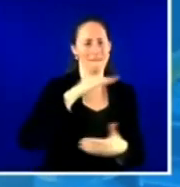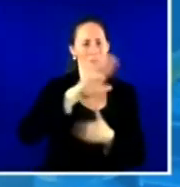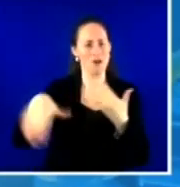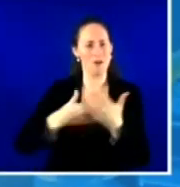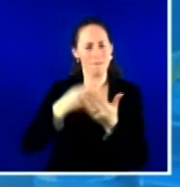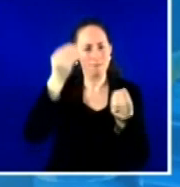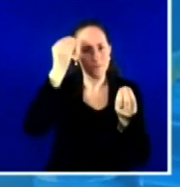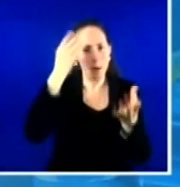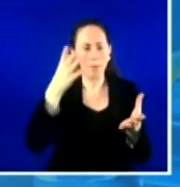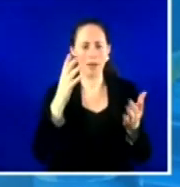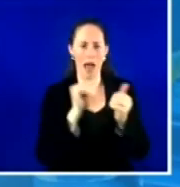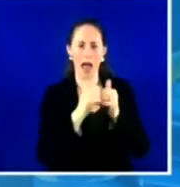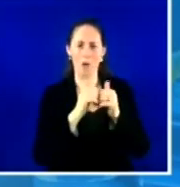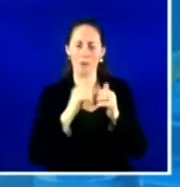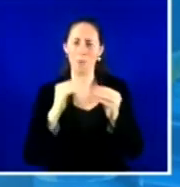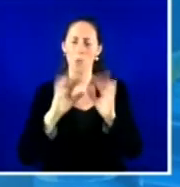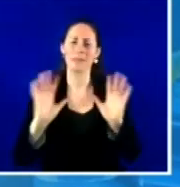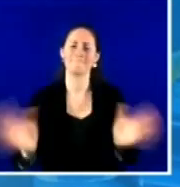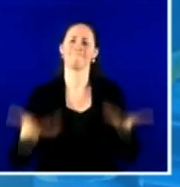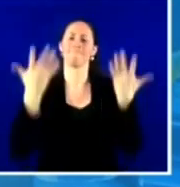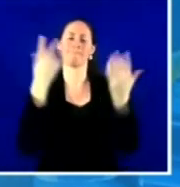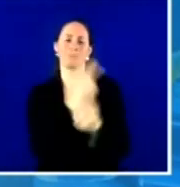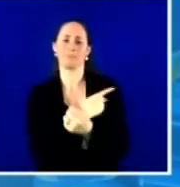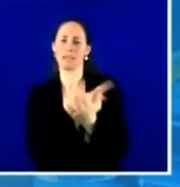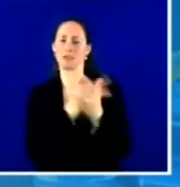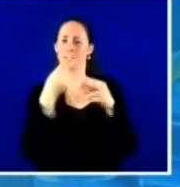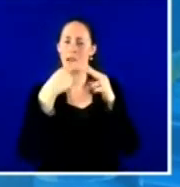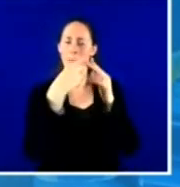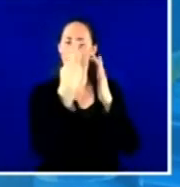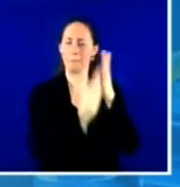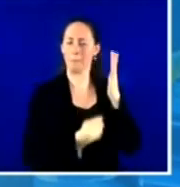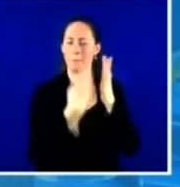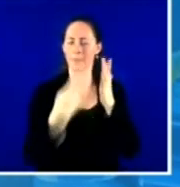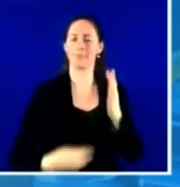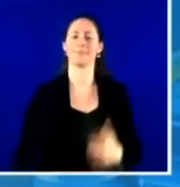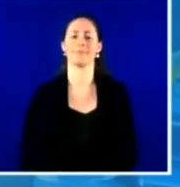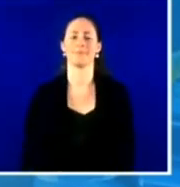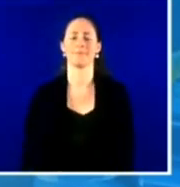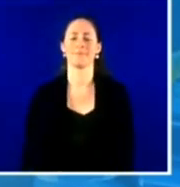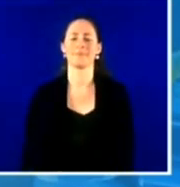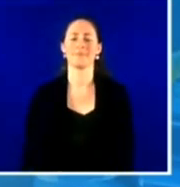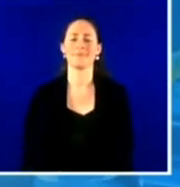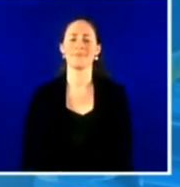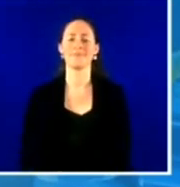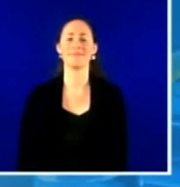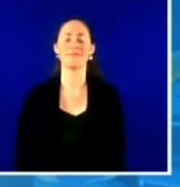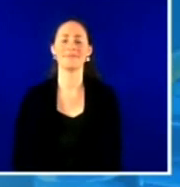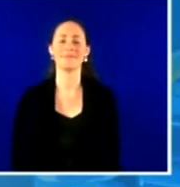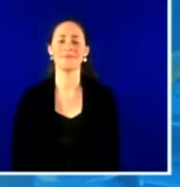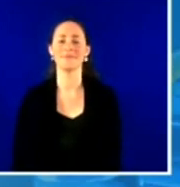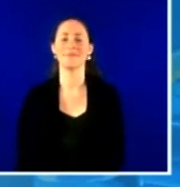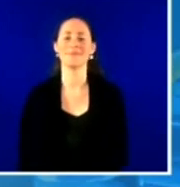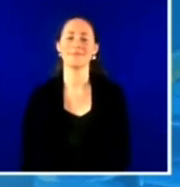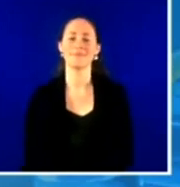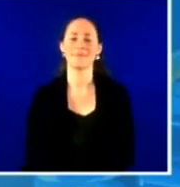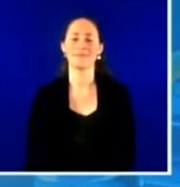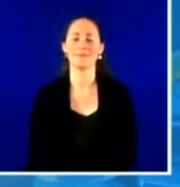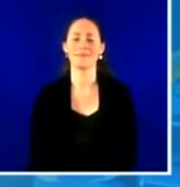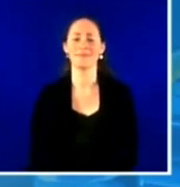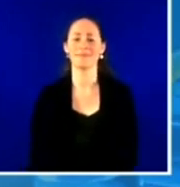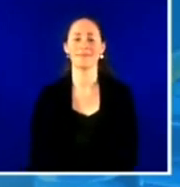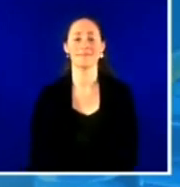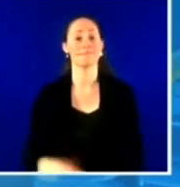vaccinated members and in the public. With our scale and extensive experience in population health,